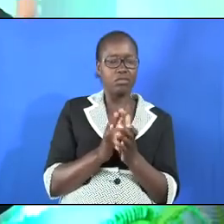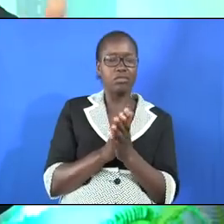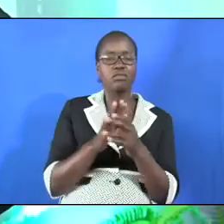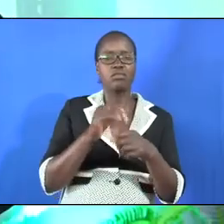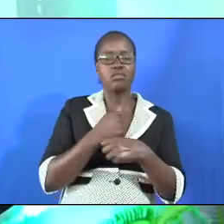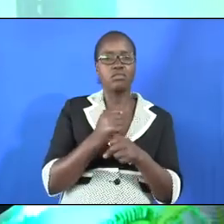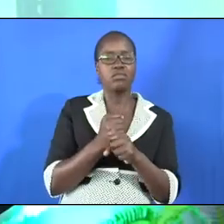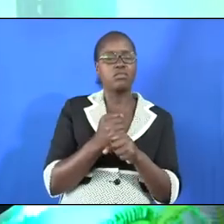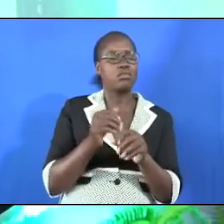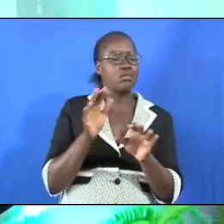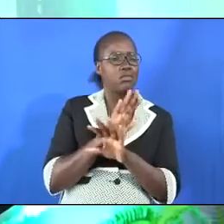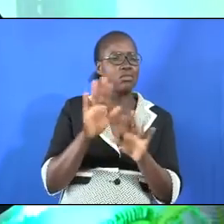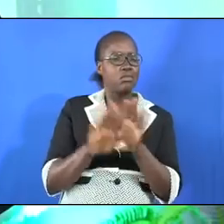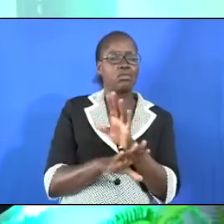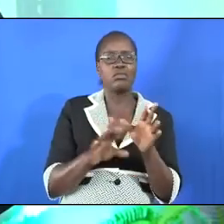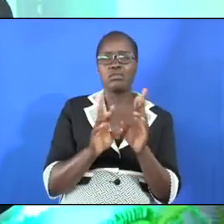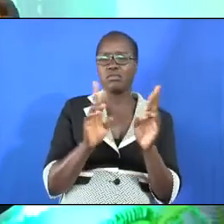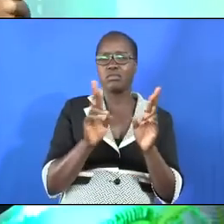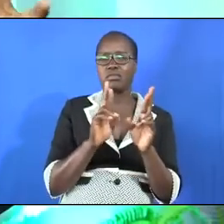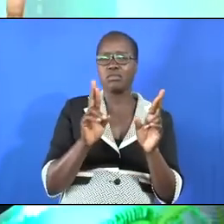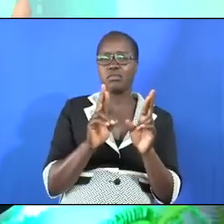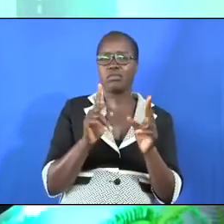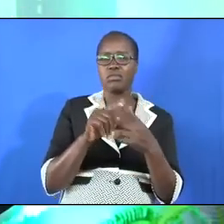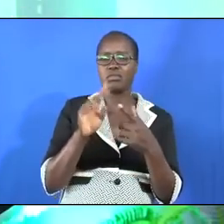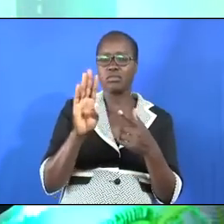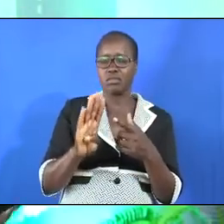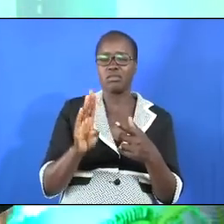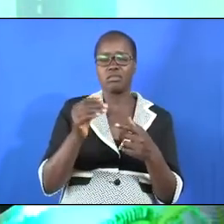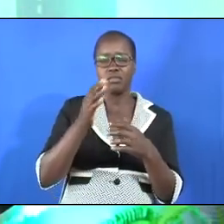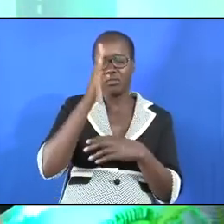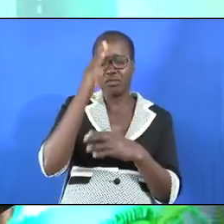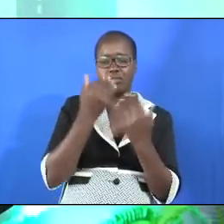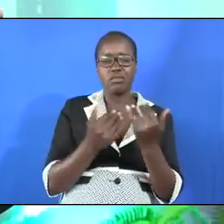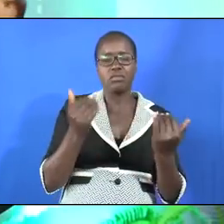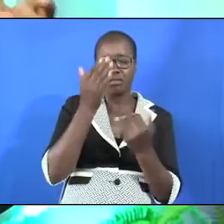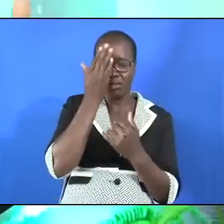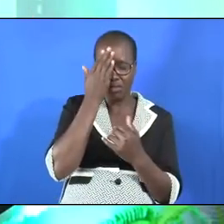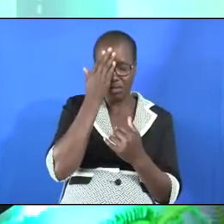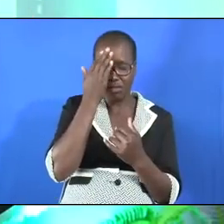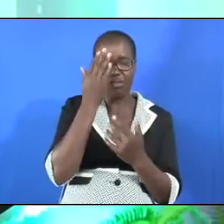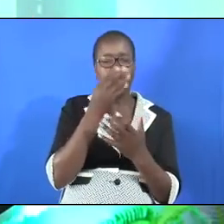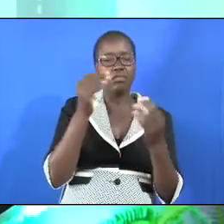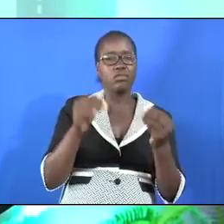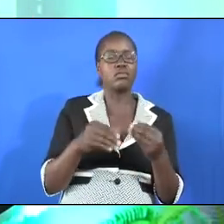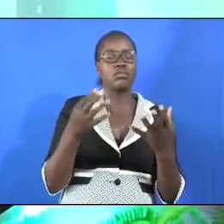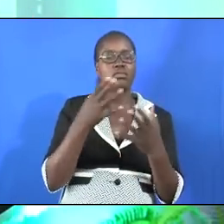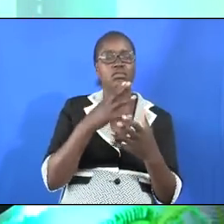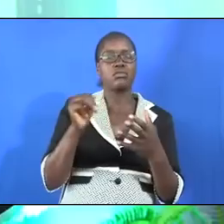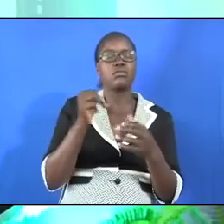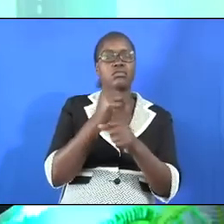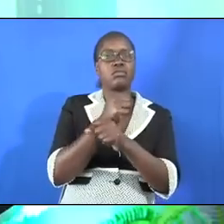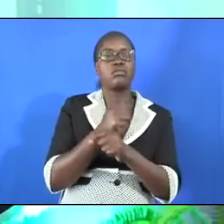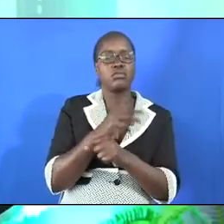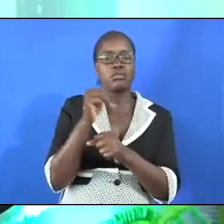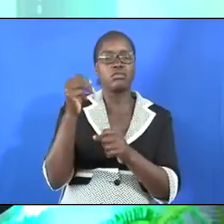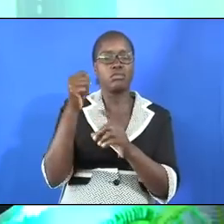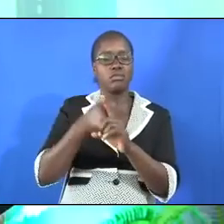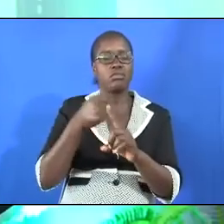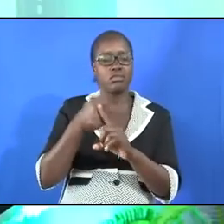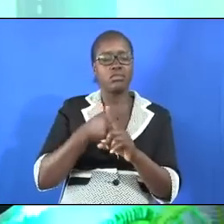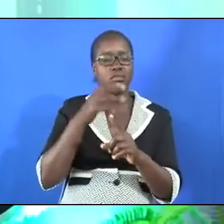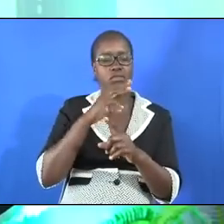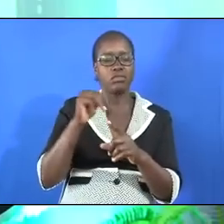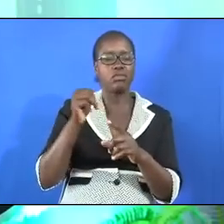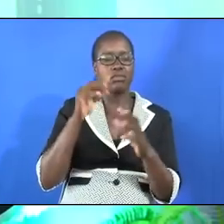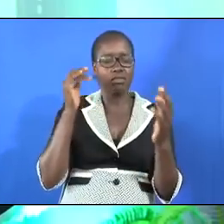made every effort to be the God of these children of Israel and provide for them and protect them and fight for them their